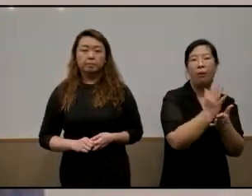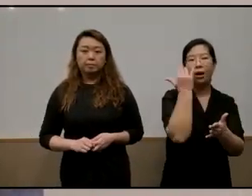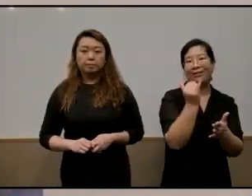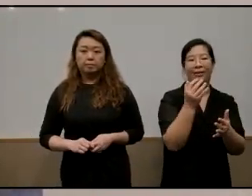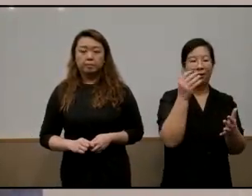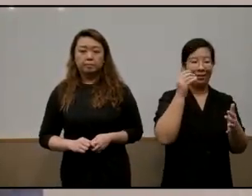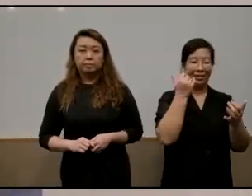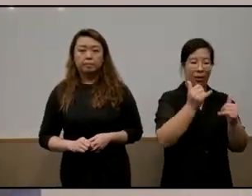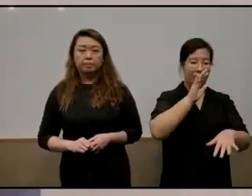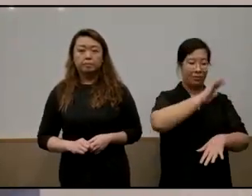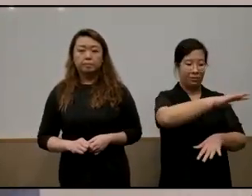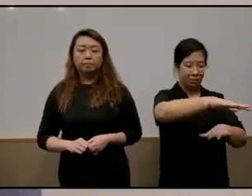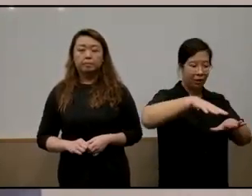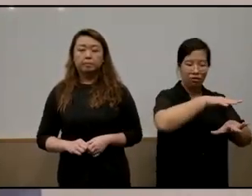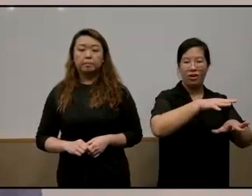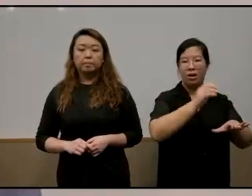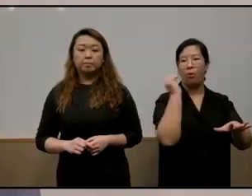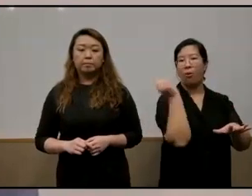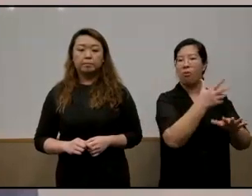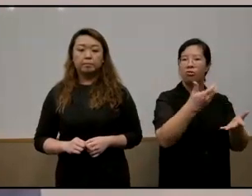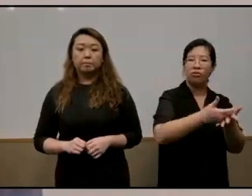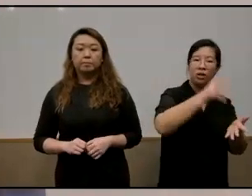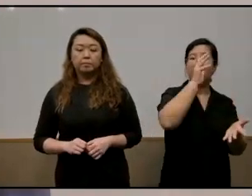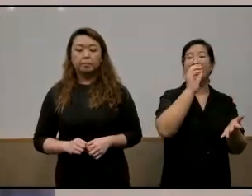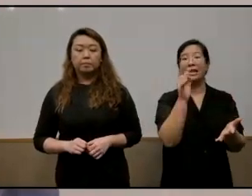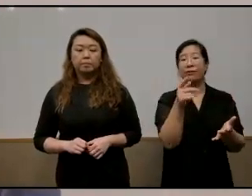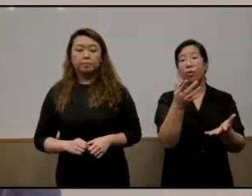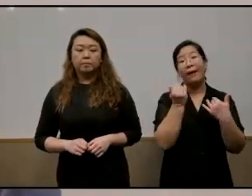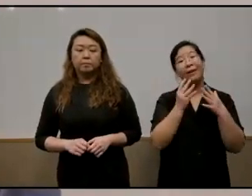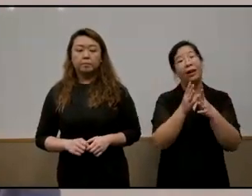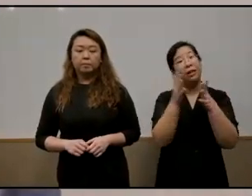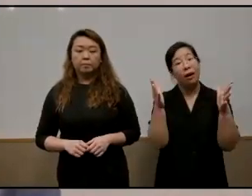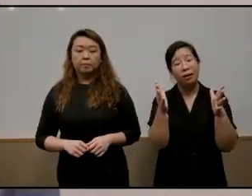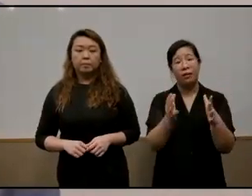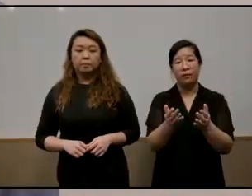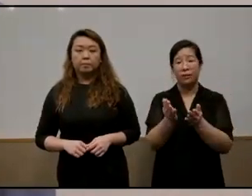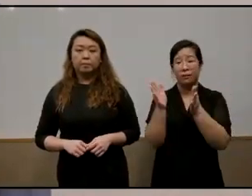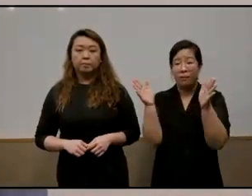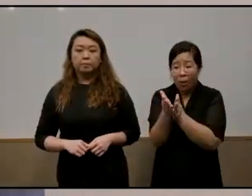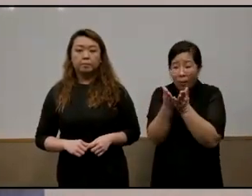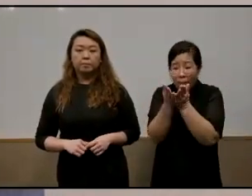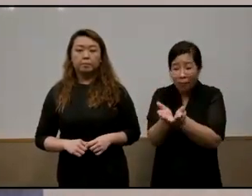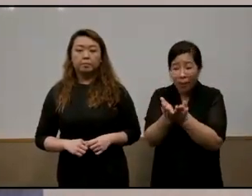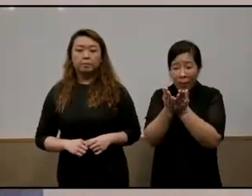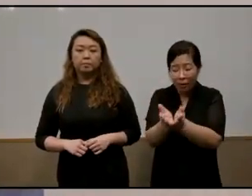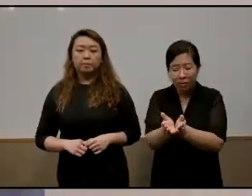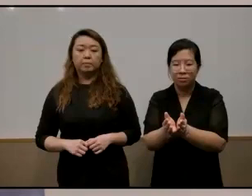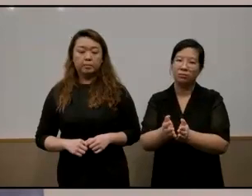if you have a lot of small boats sometimes the small boats disappear into the wake of the aircraft carriers